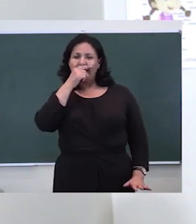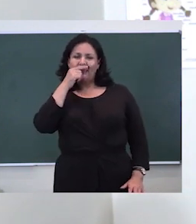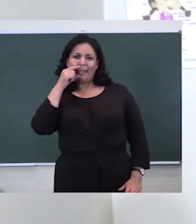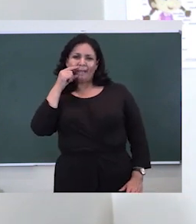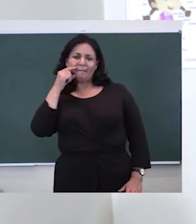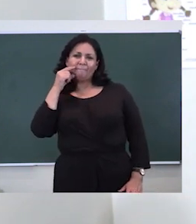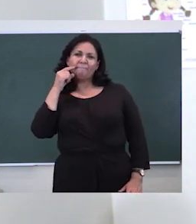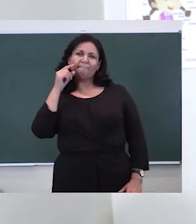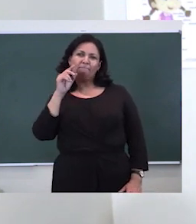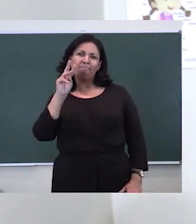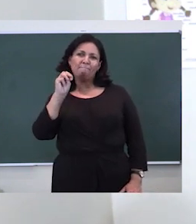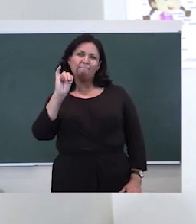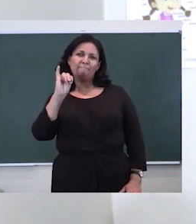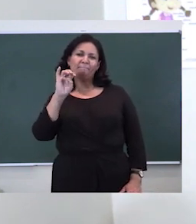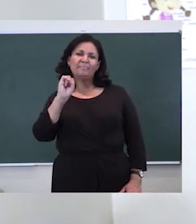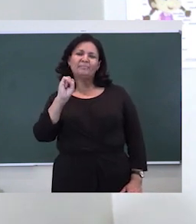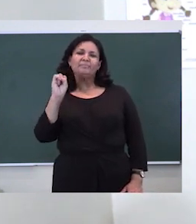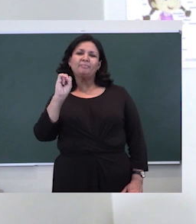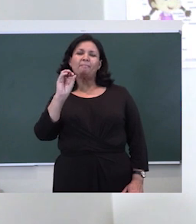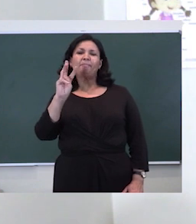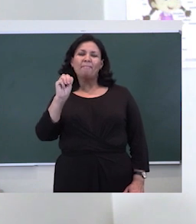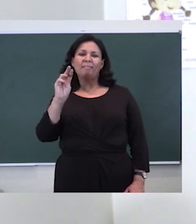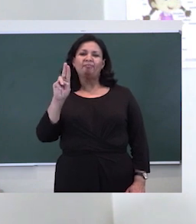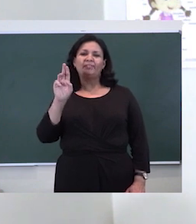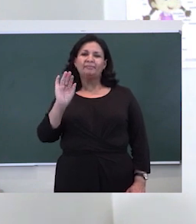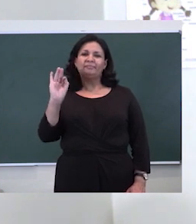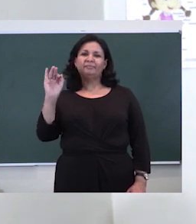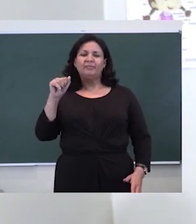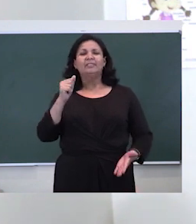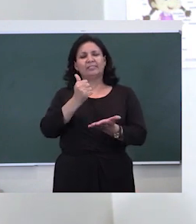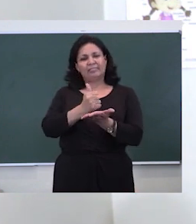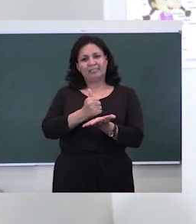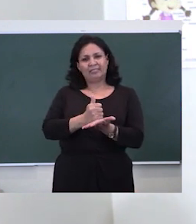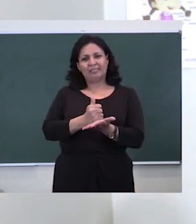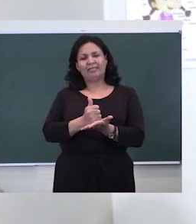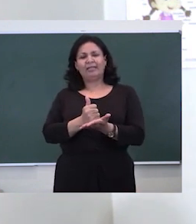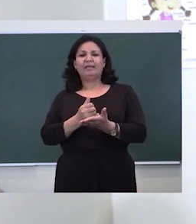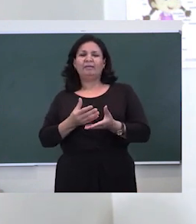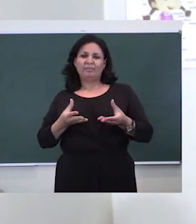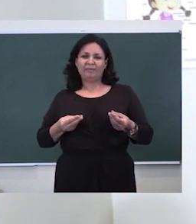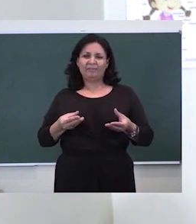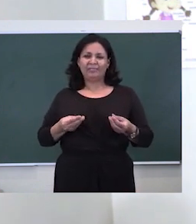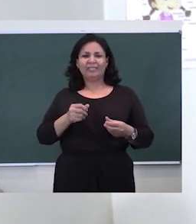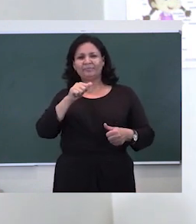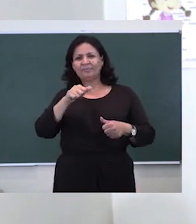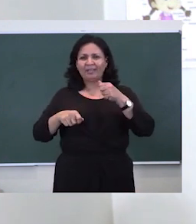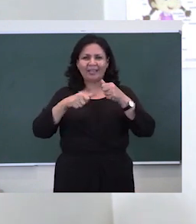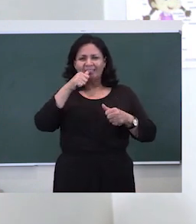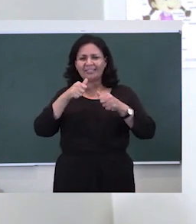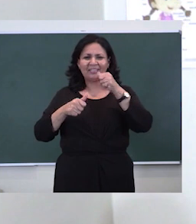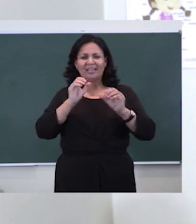Muffet. And she was sitting on a tuffet. And she was eating a beautiful dish called